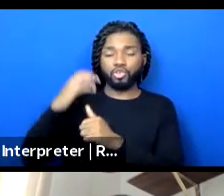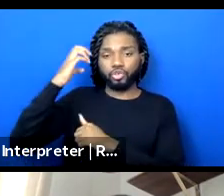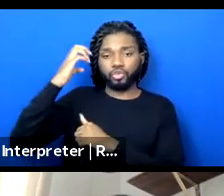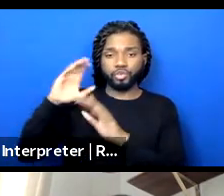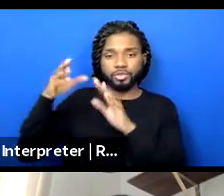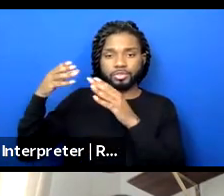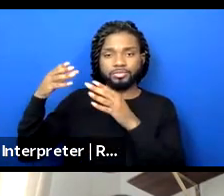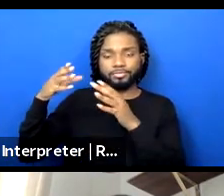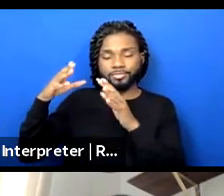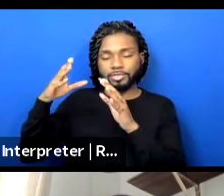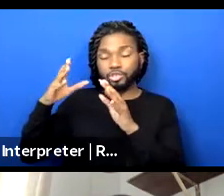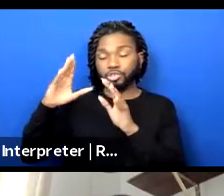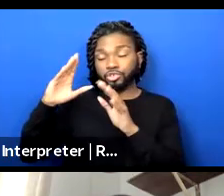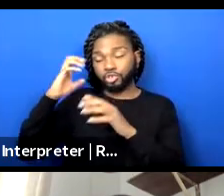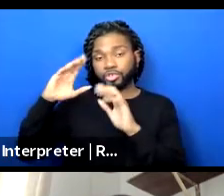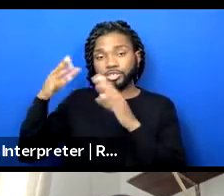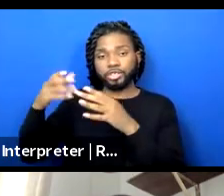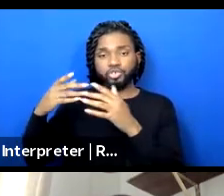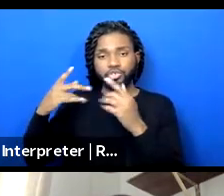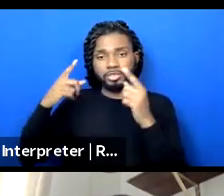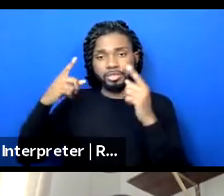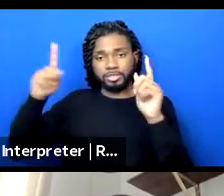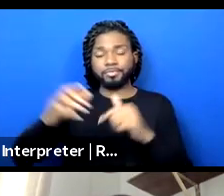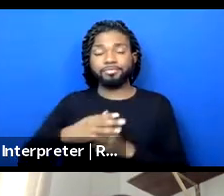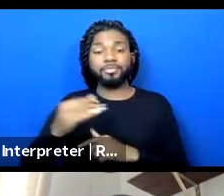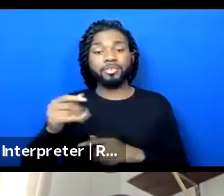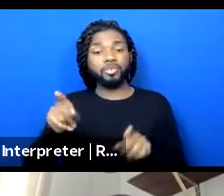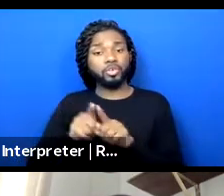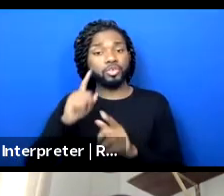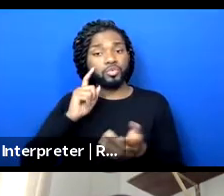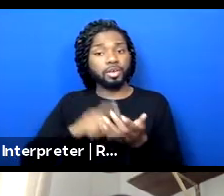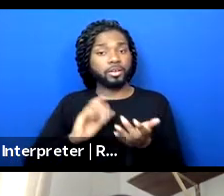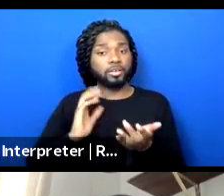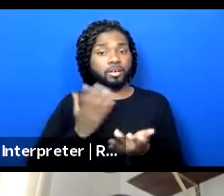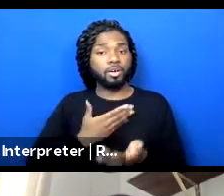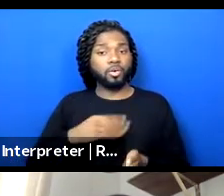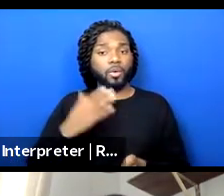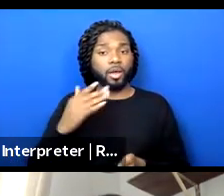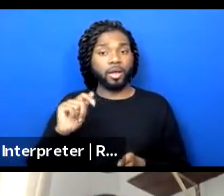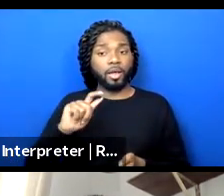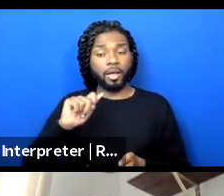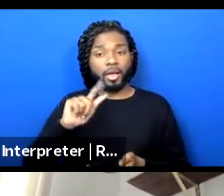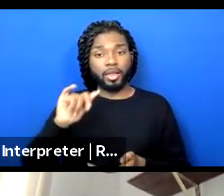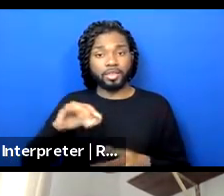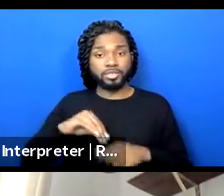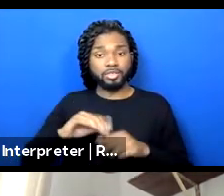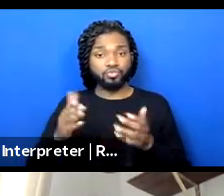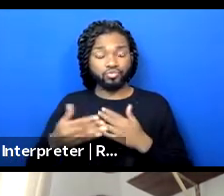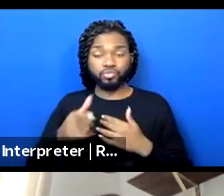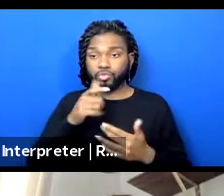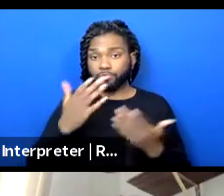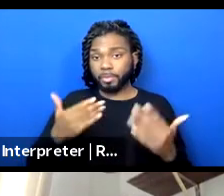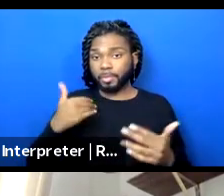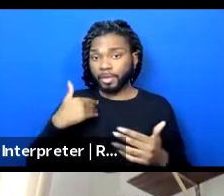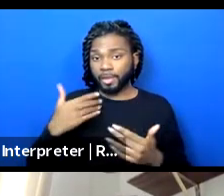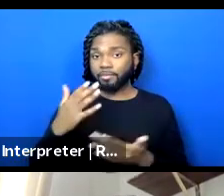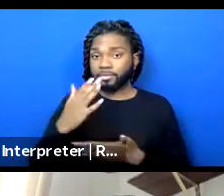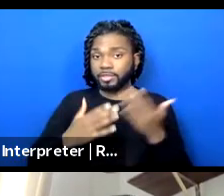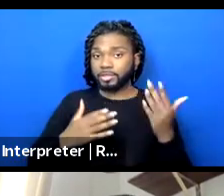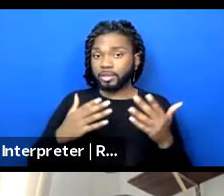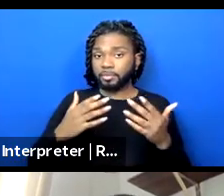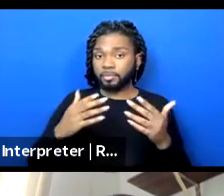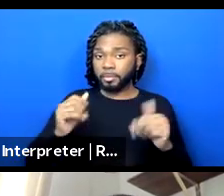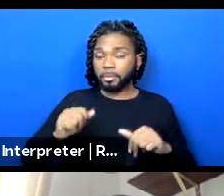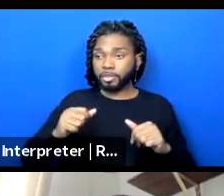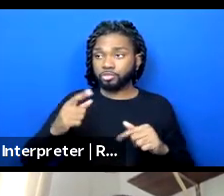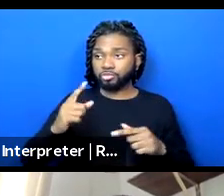and I think acknowledging, acknowledging our white allies that are in the room that are, that may or may be in positions of co-creation with us